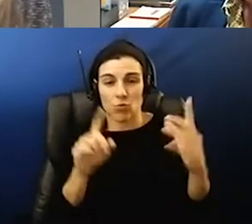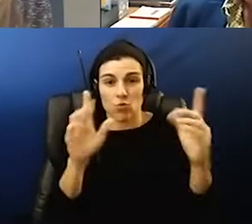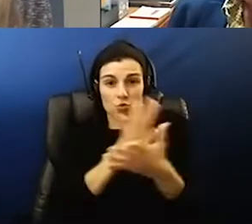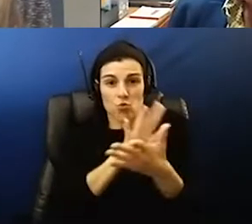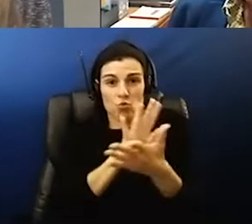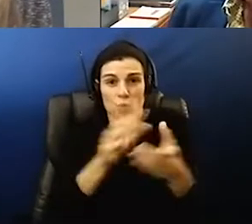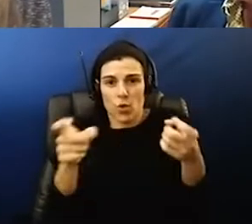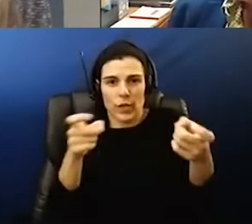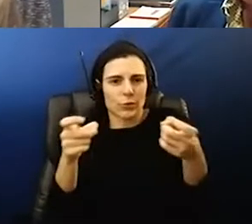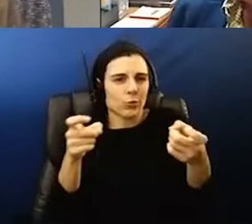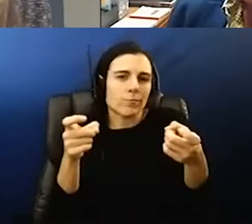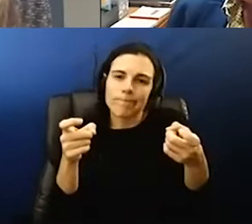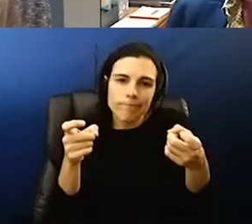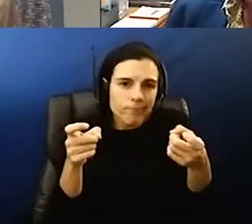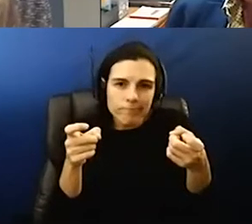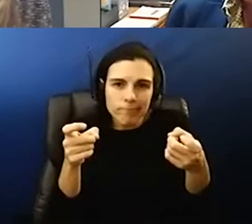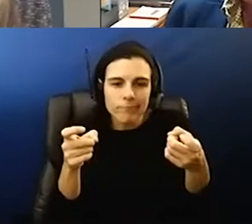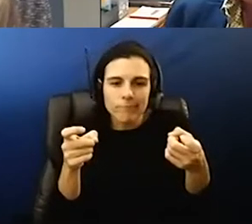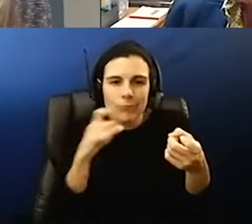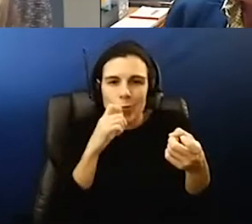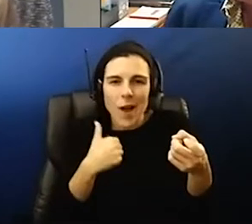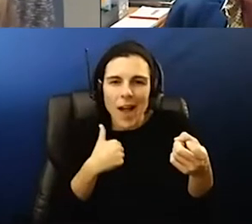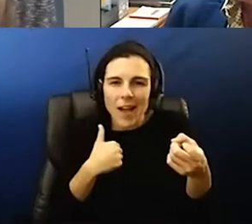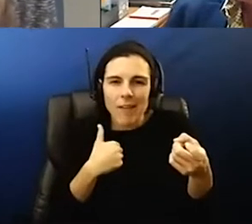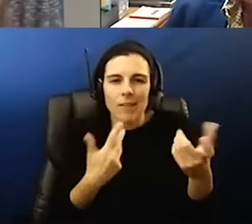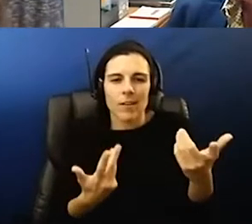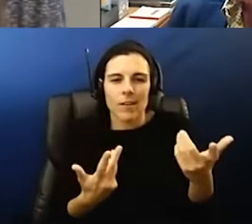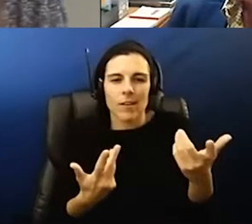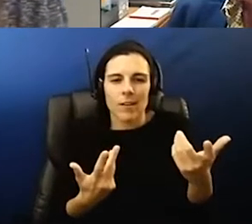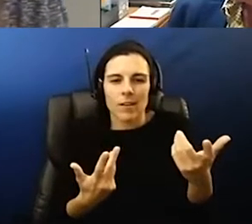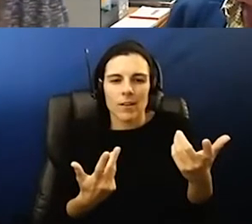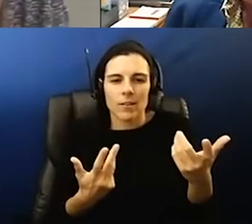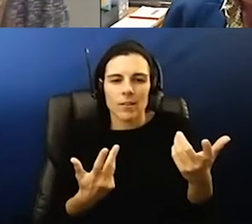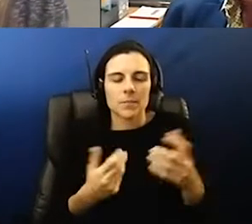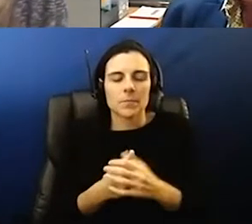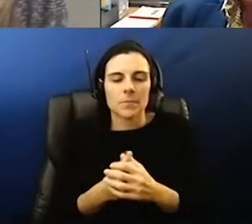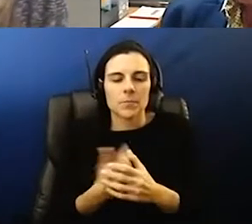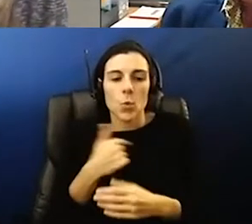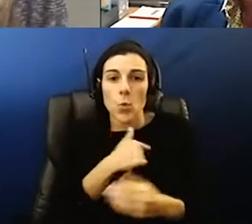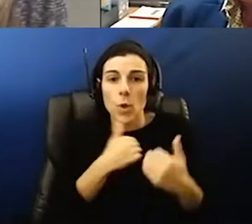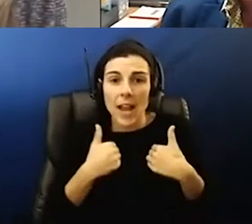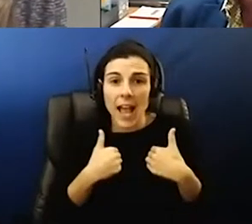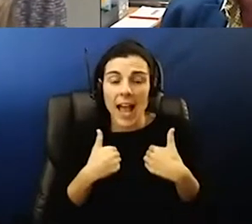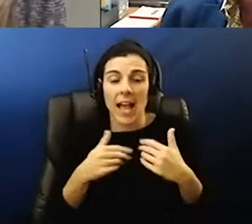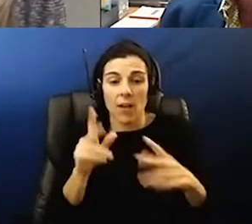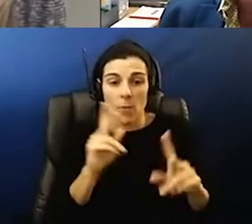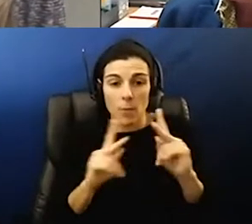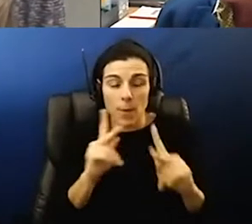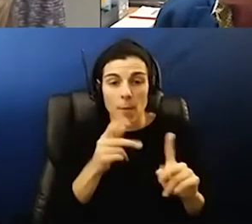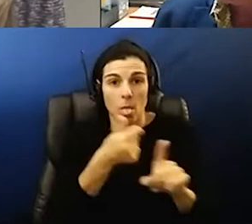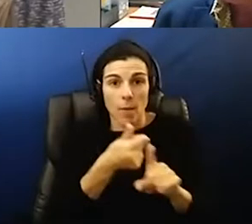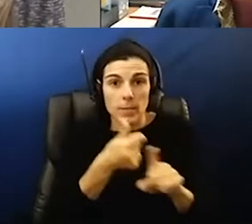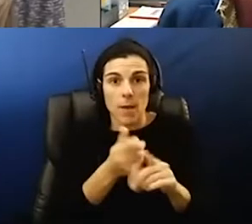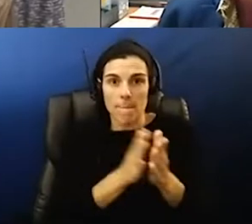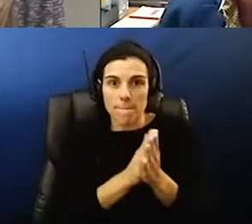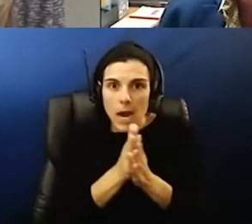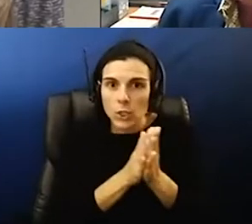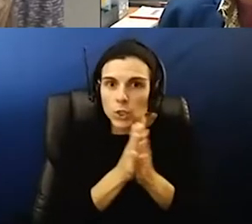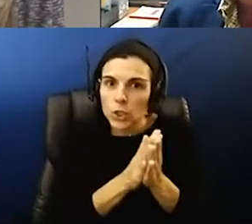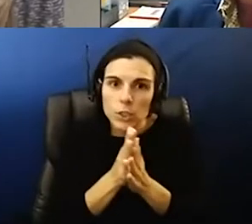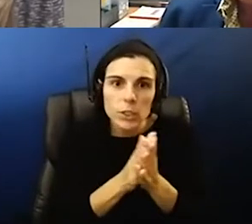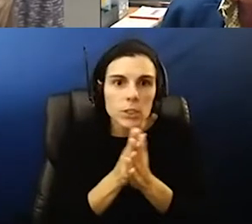um and i i think that as you kind of went through that other information we have people very passionate on both all sides of this